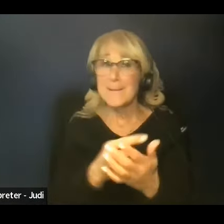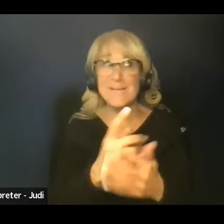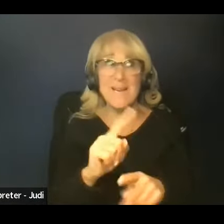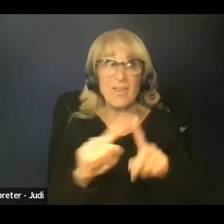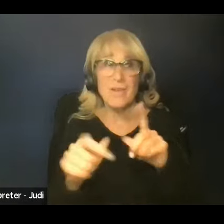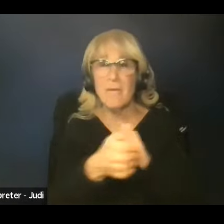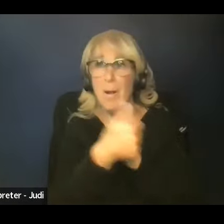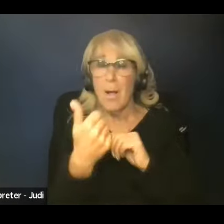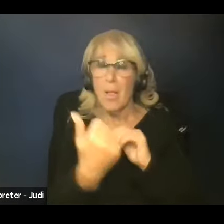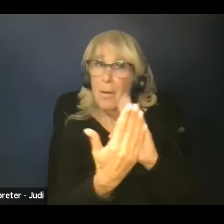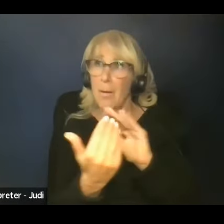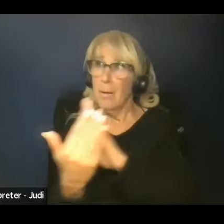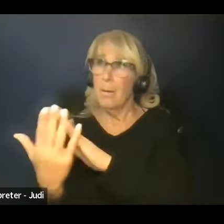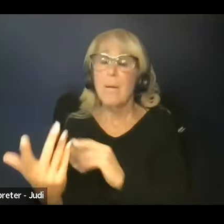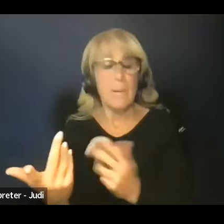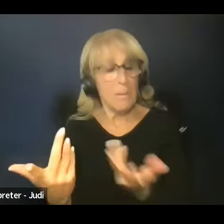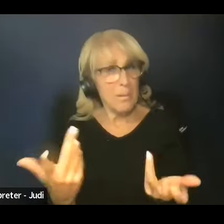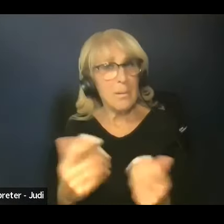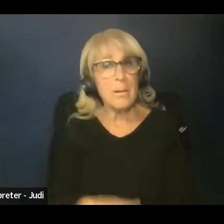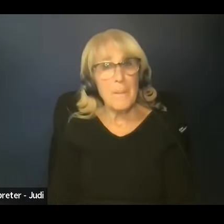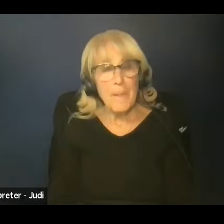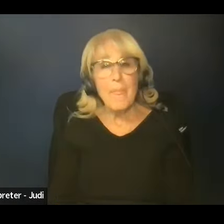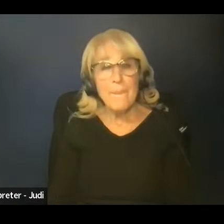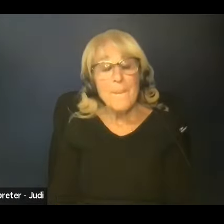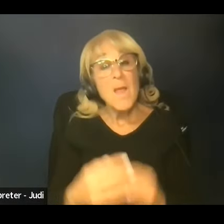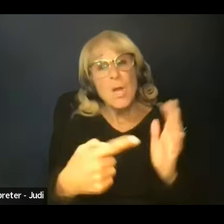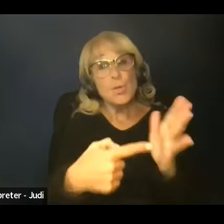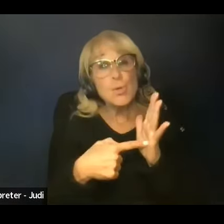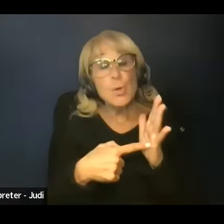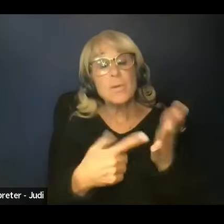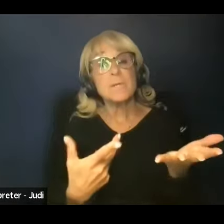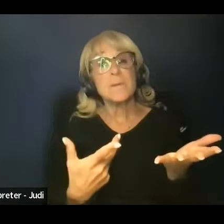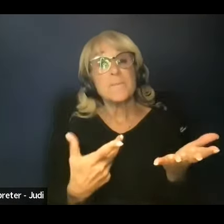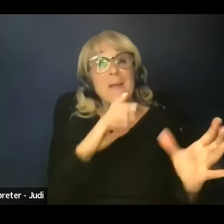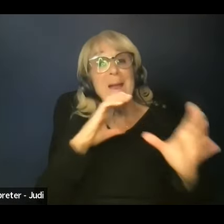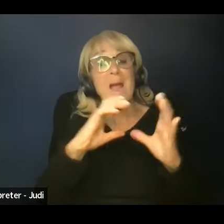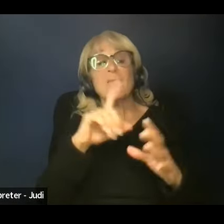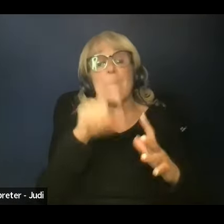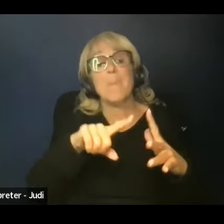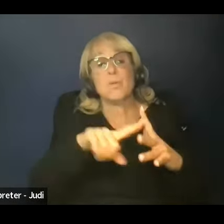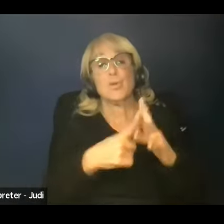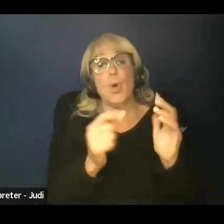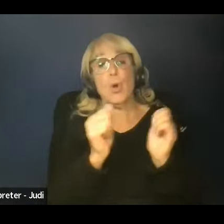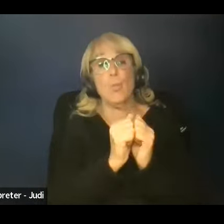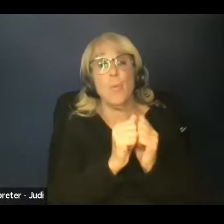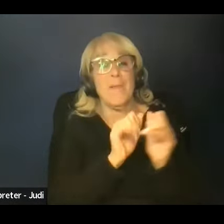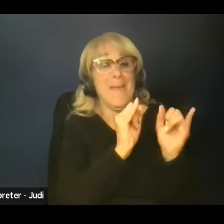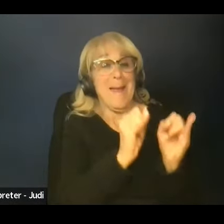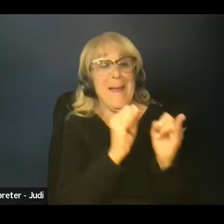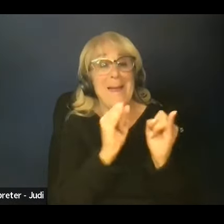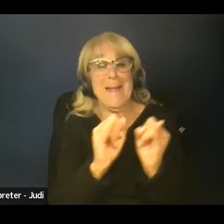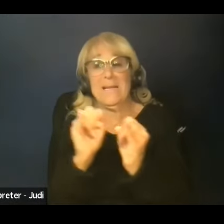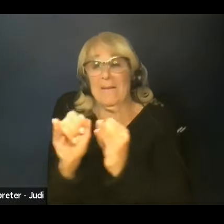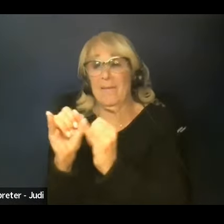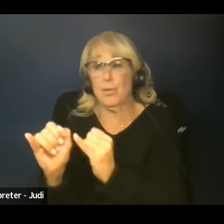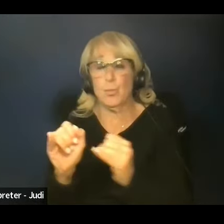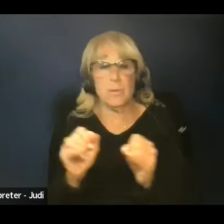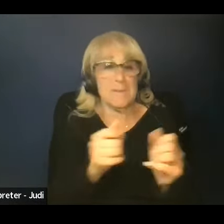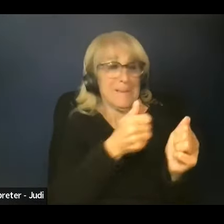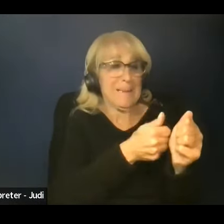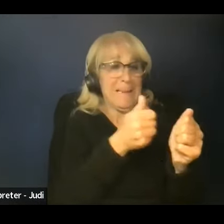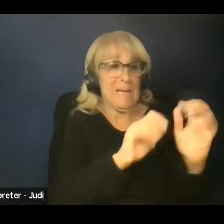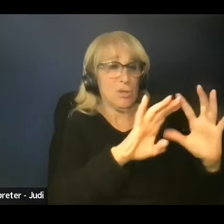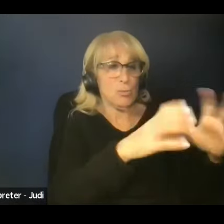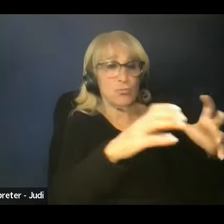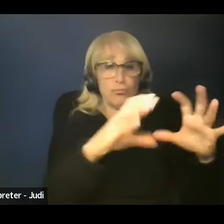that we have. So it showed us that the conversation has to start with the individuals that we seek, uh, to help